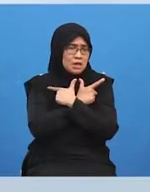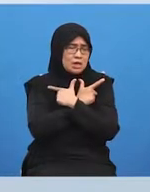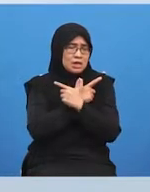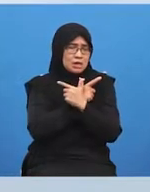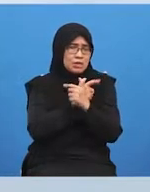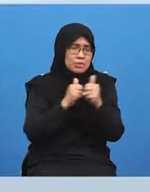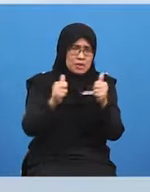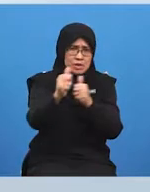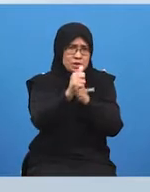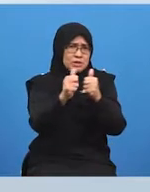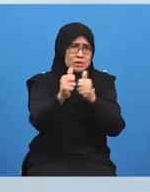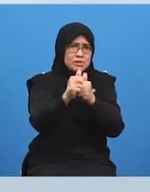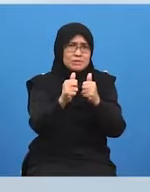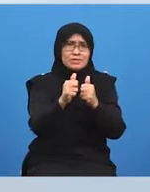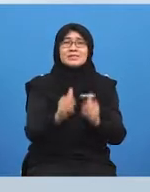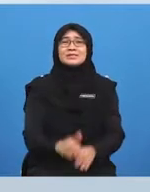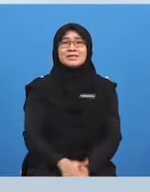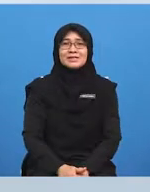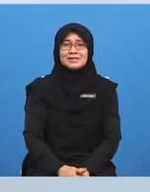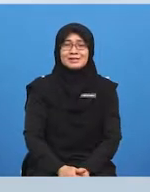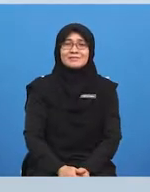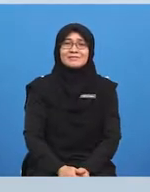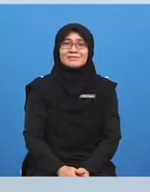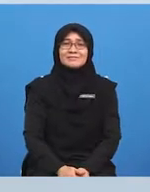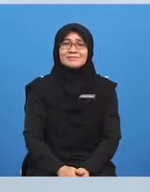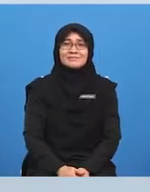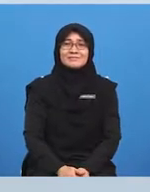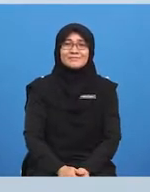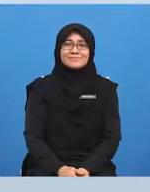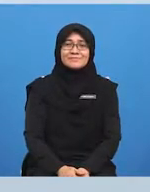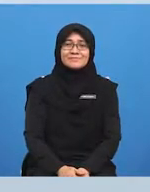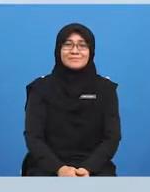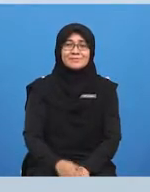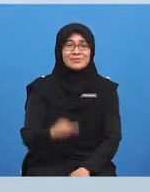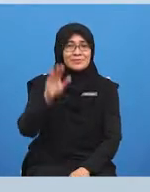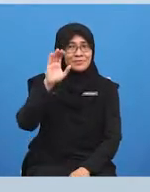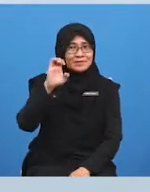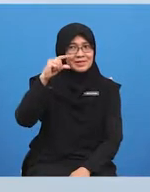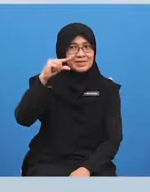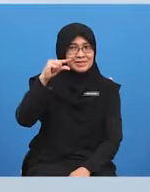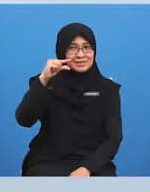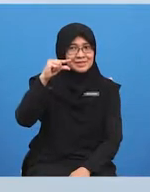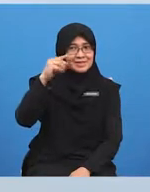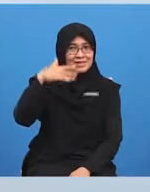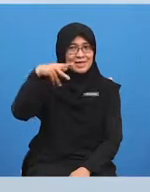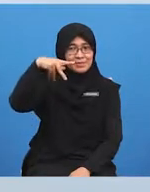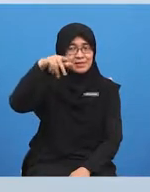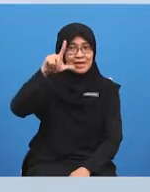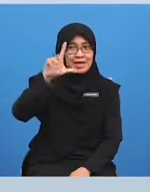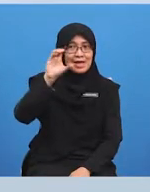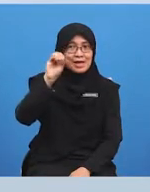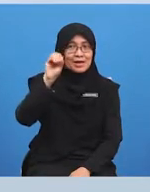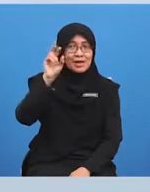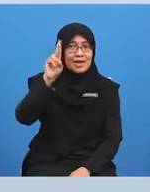an egg explorer haha i'm extra hungry all this talks about